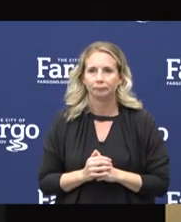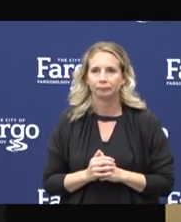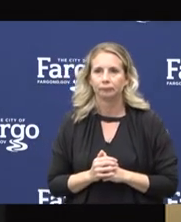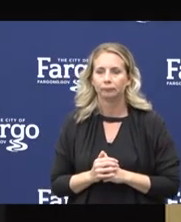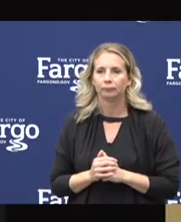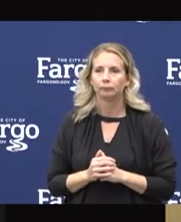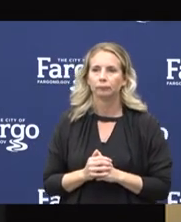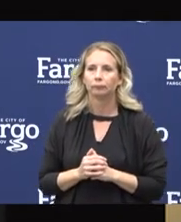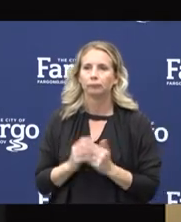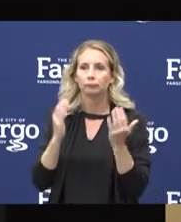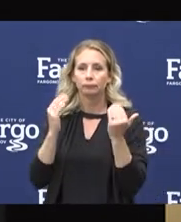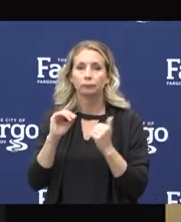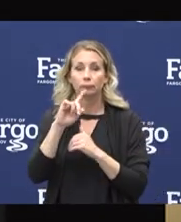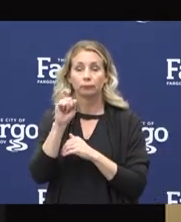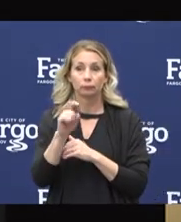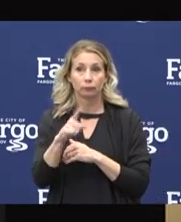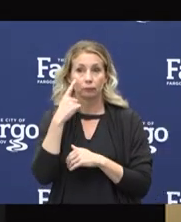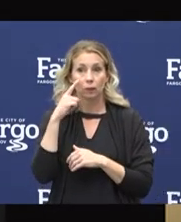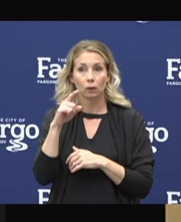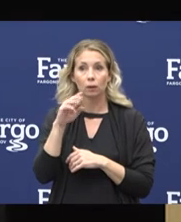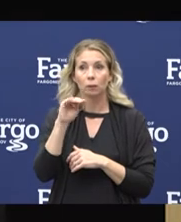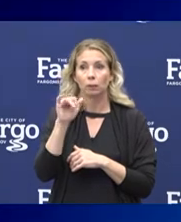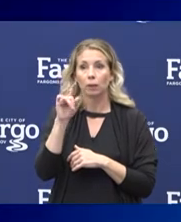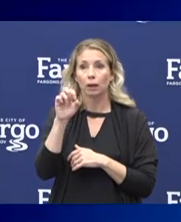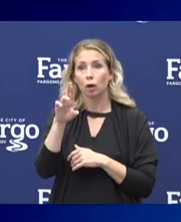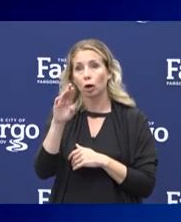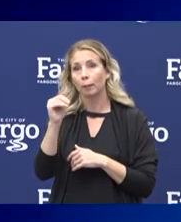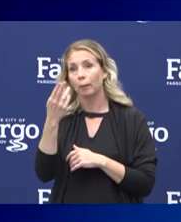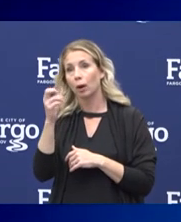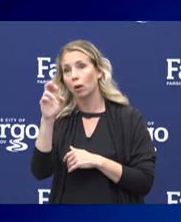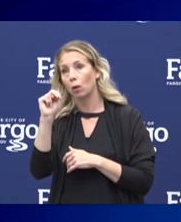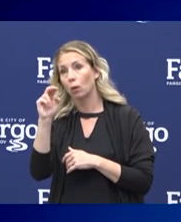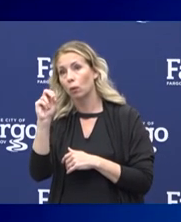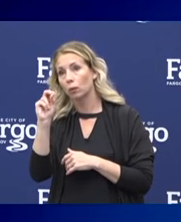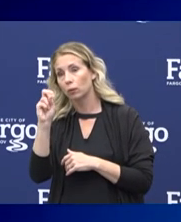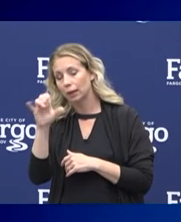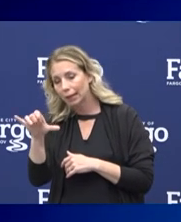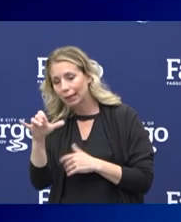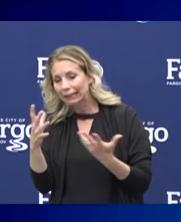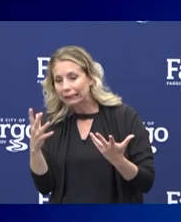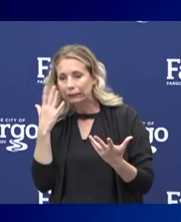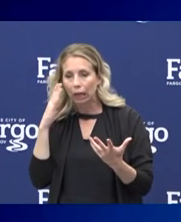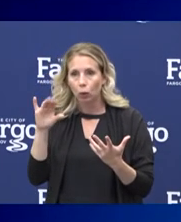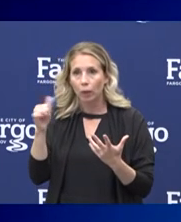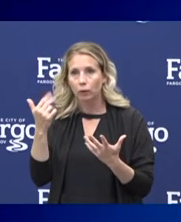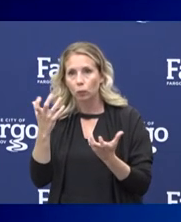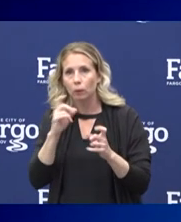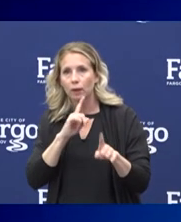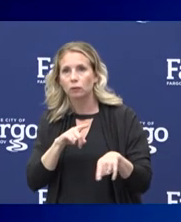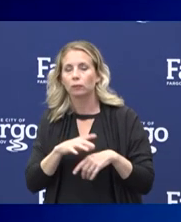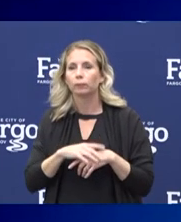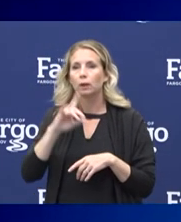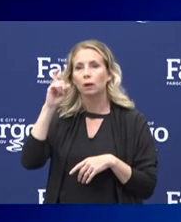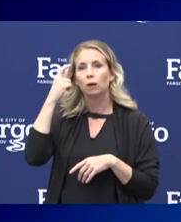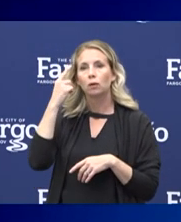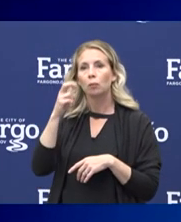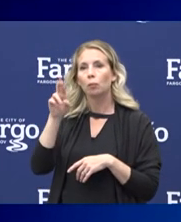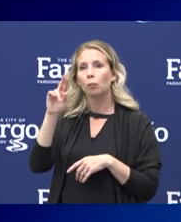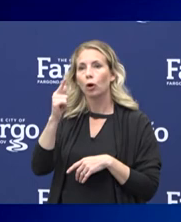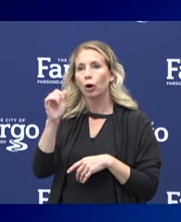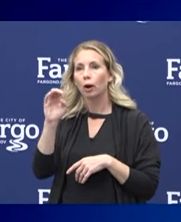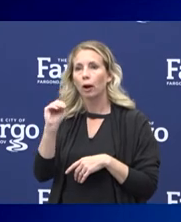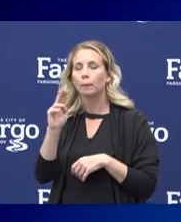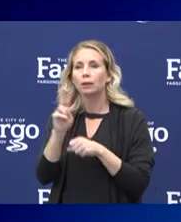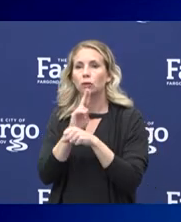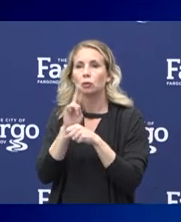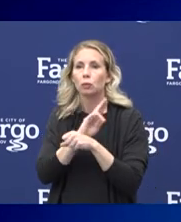This next question may be for Mayor Mahoney. And I don't know if anyone else would like to answer. But Governor Burgum has used the percentage of